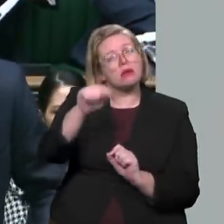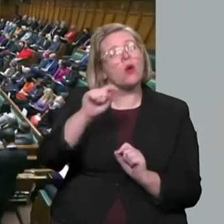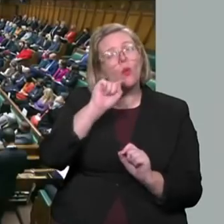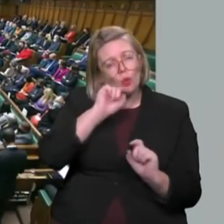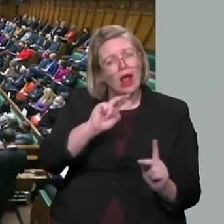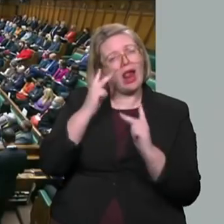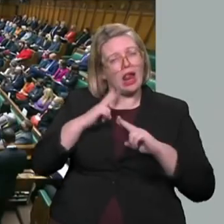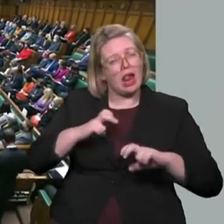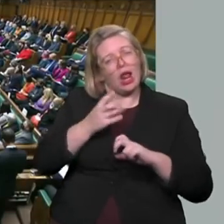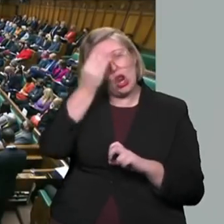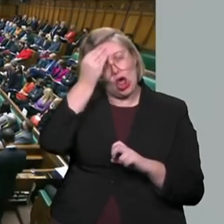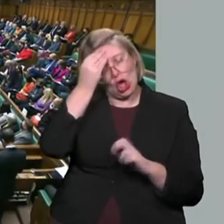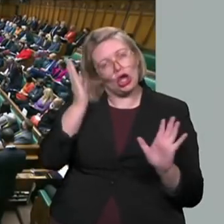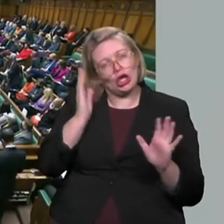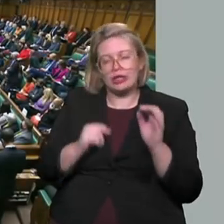investigation.